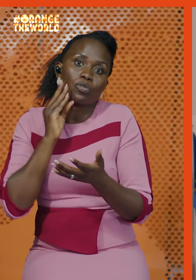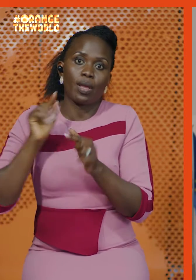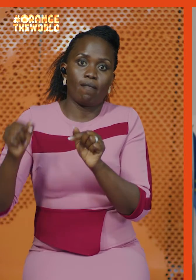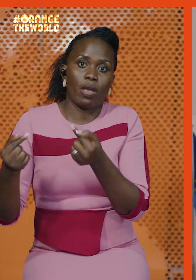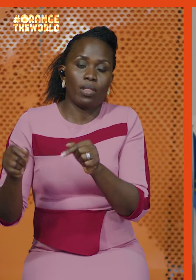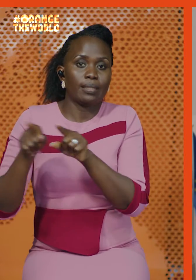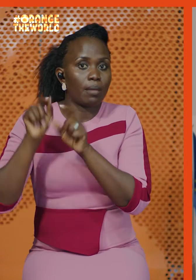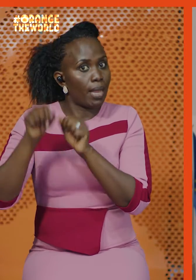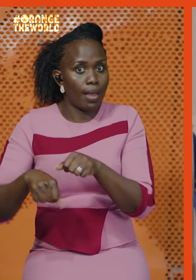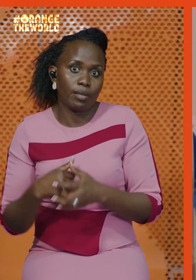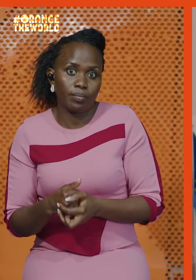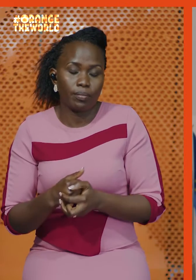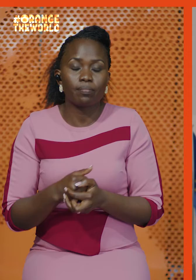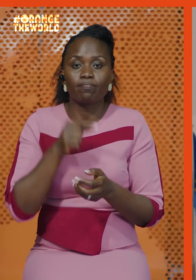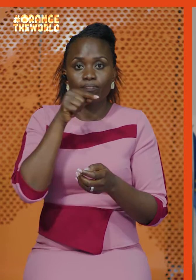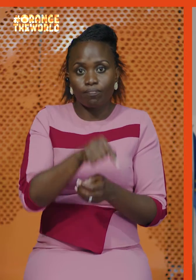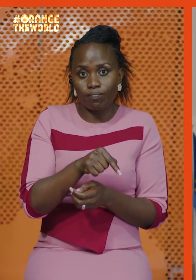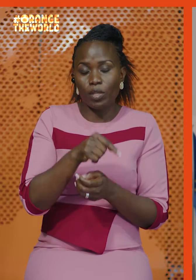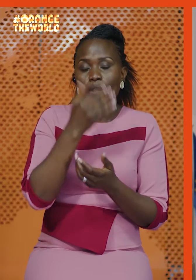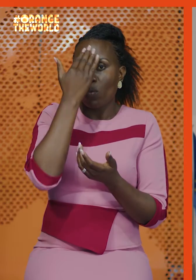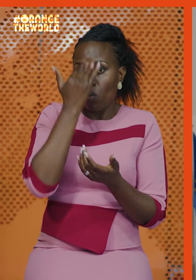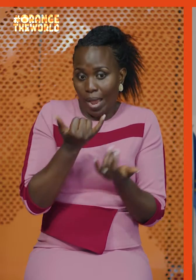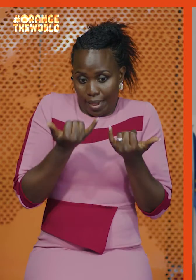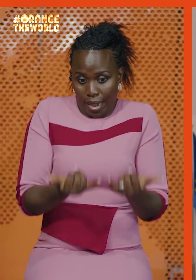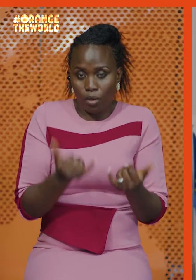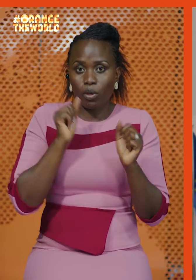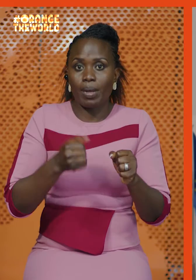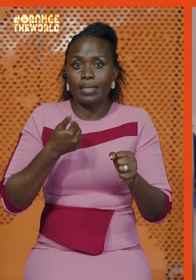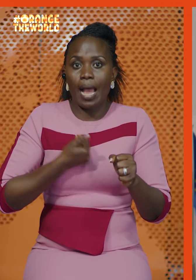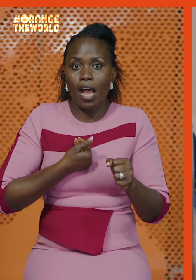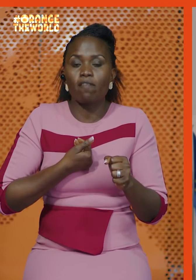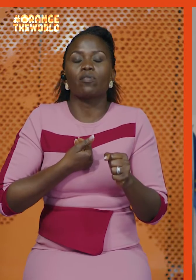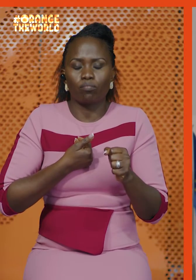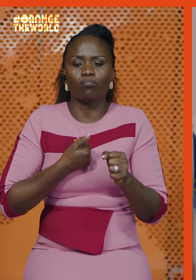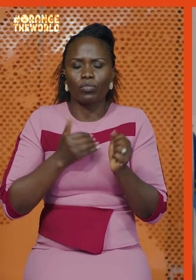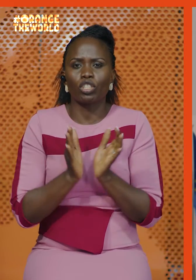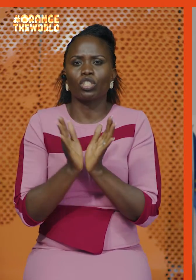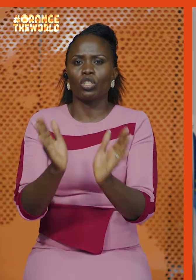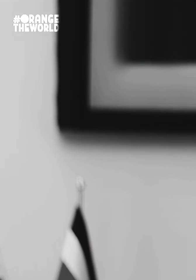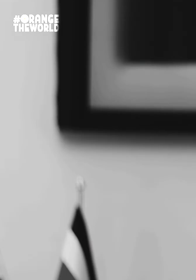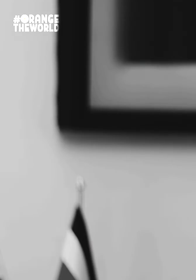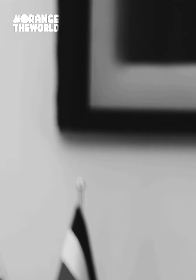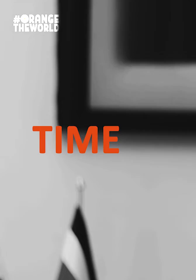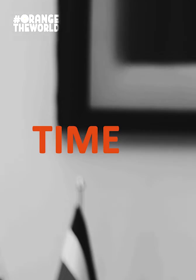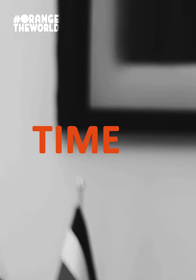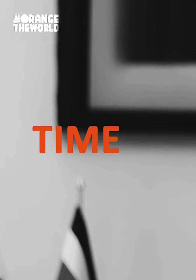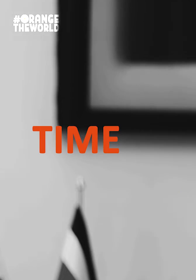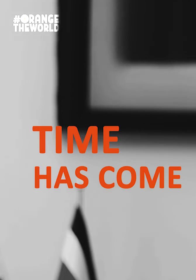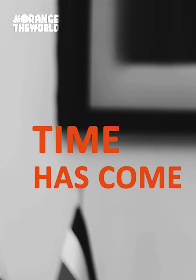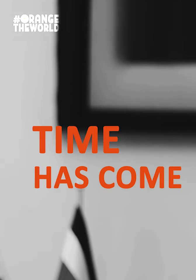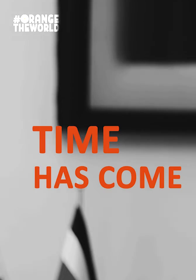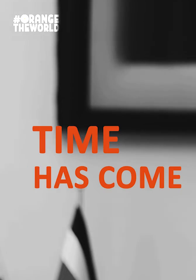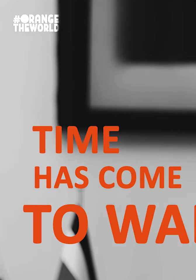violence. And this is why we have to have a more holistic approach to the issue. But I think time